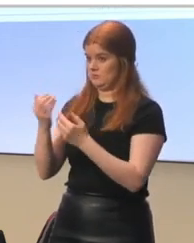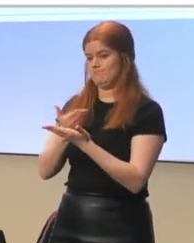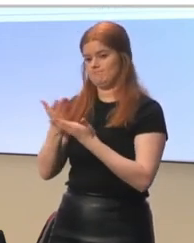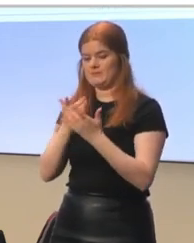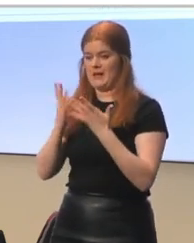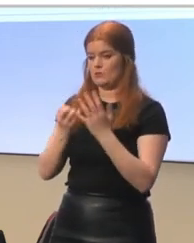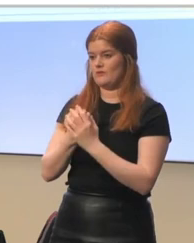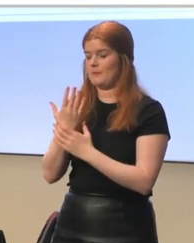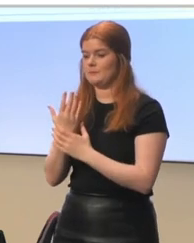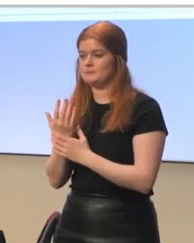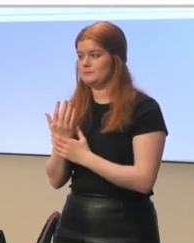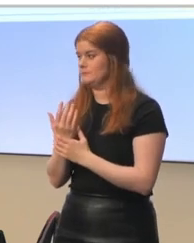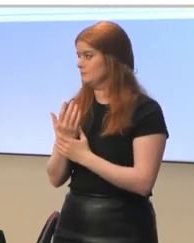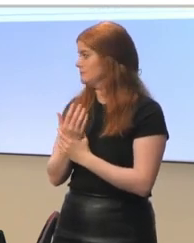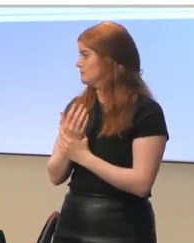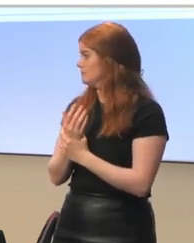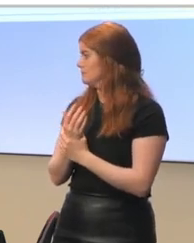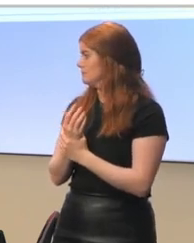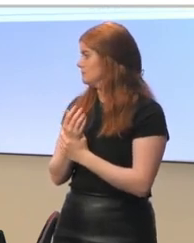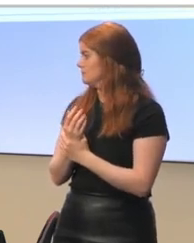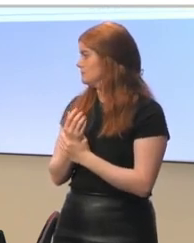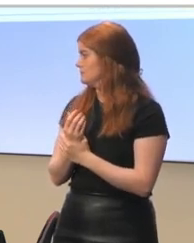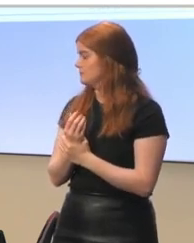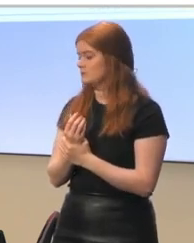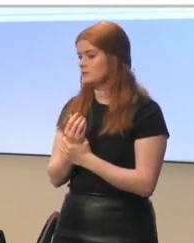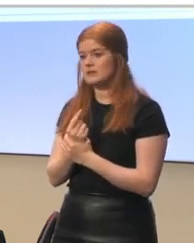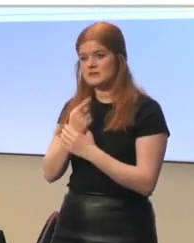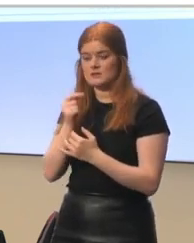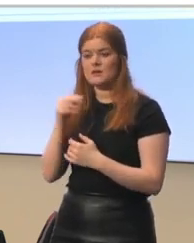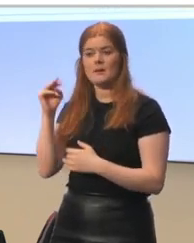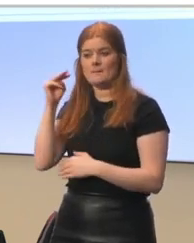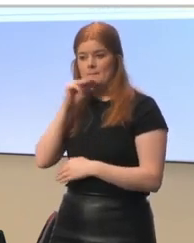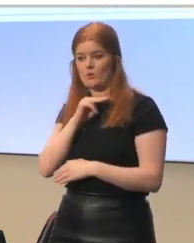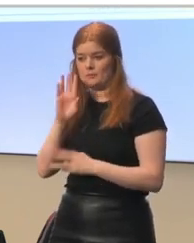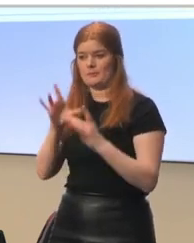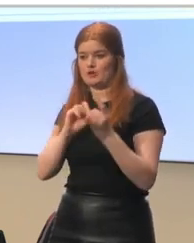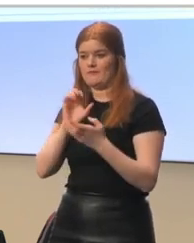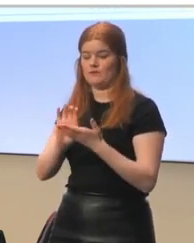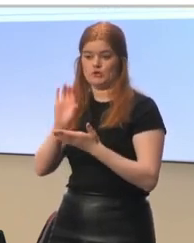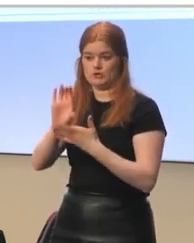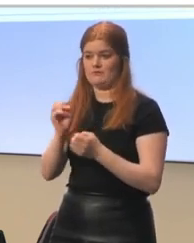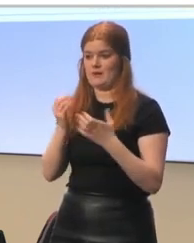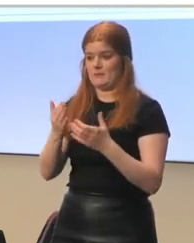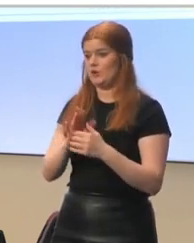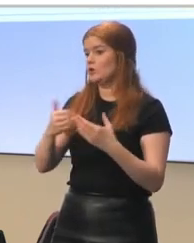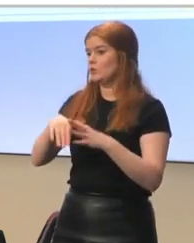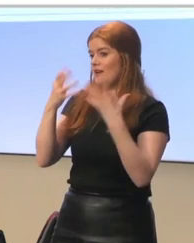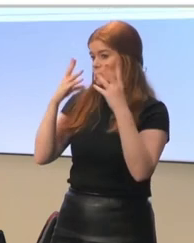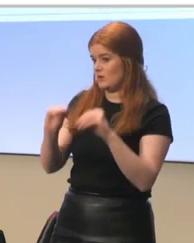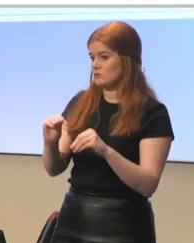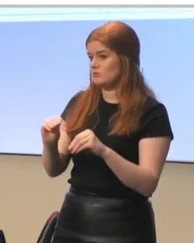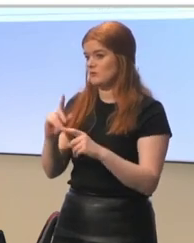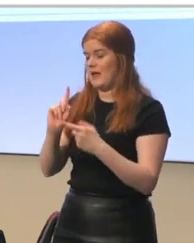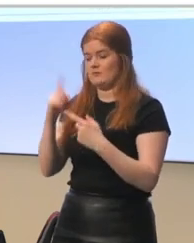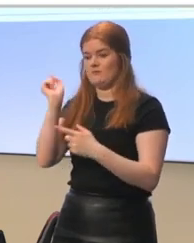they said that it is important to have funding for inclusive education and revising legislative